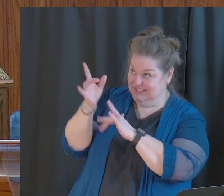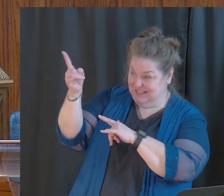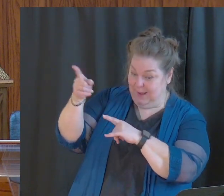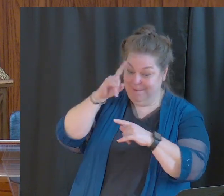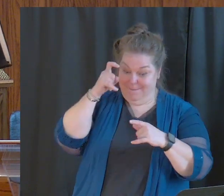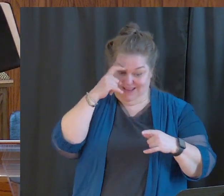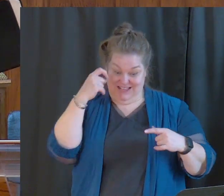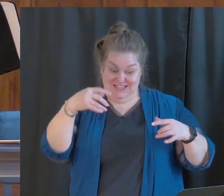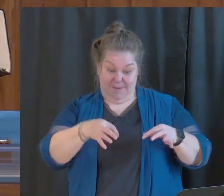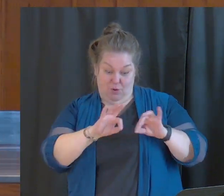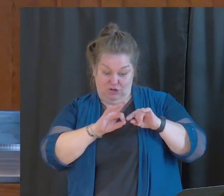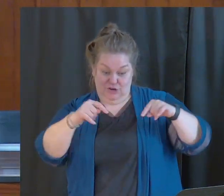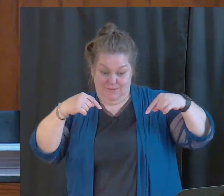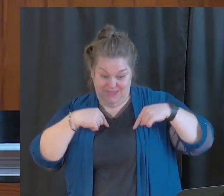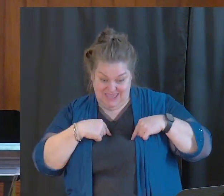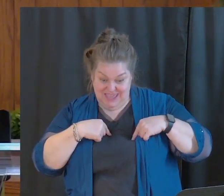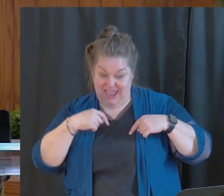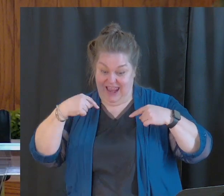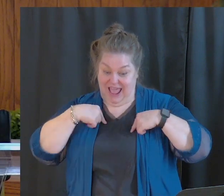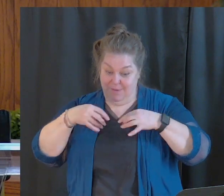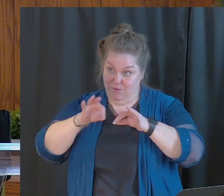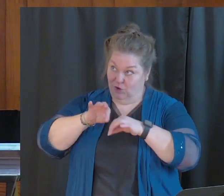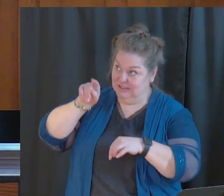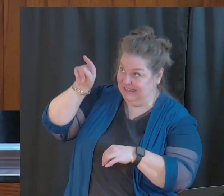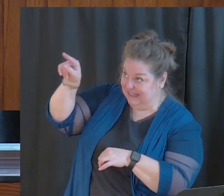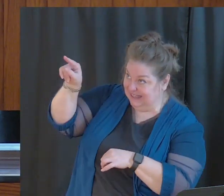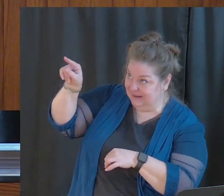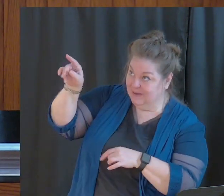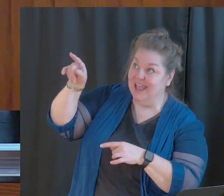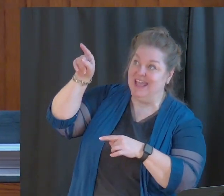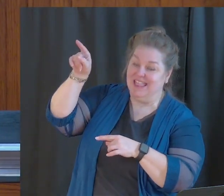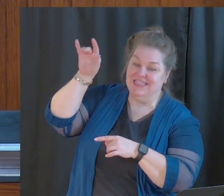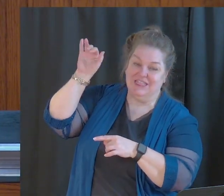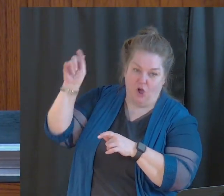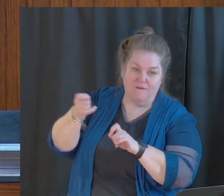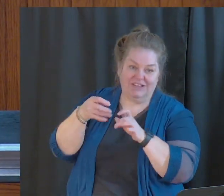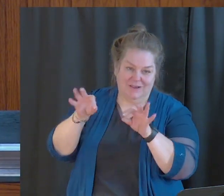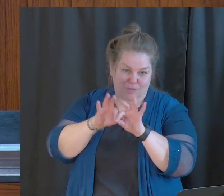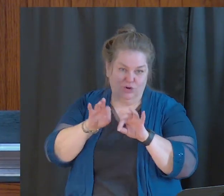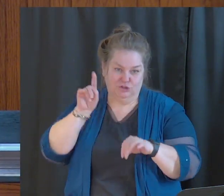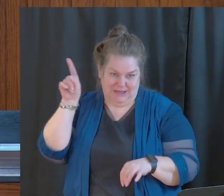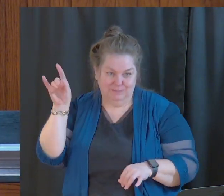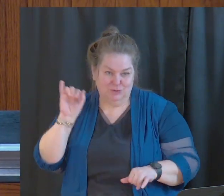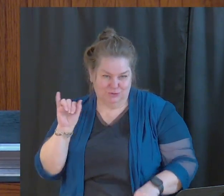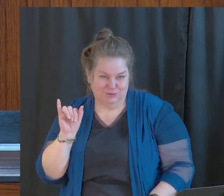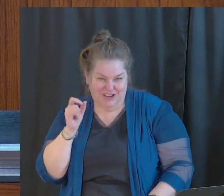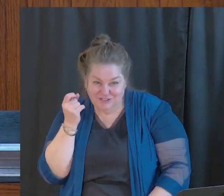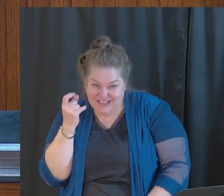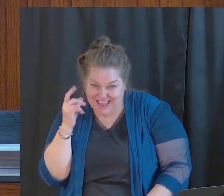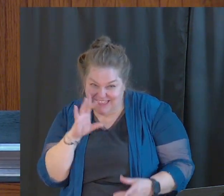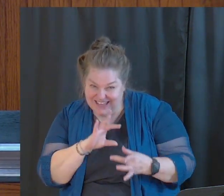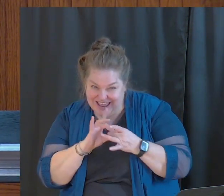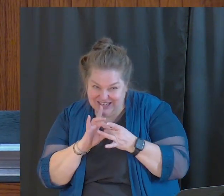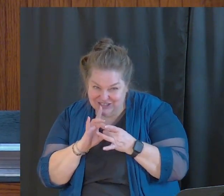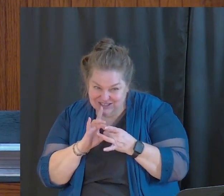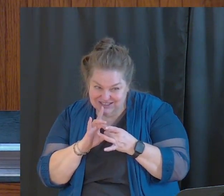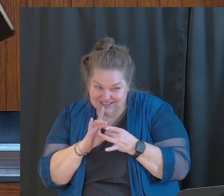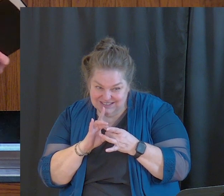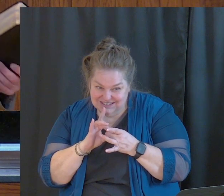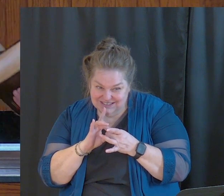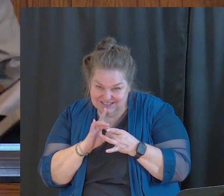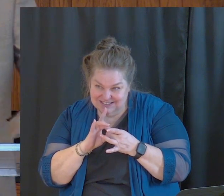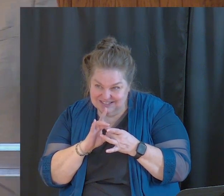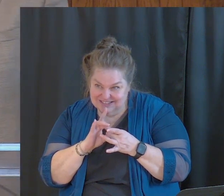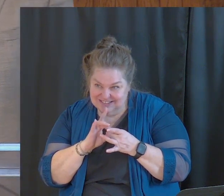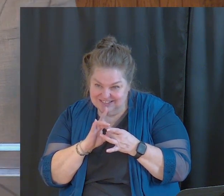important to me, and I'm important to Jesus, it's important to him. You get that connection? I hope I, if I didn't explain that right